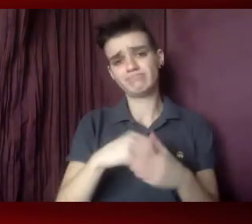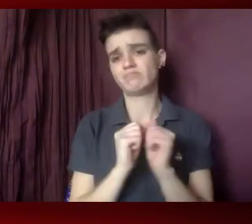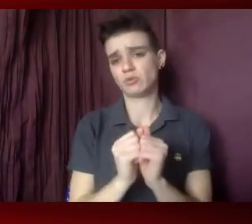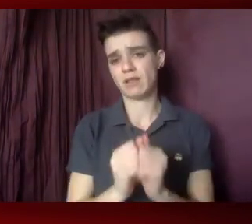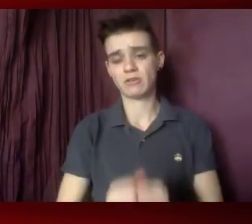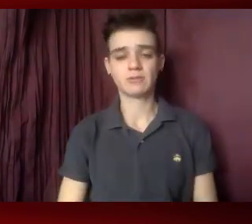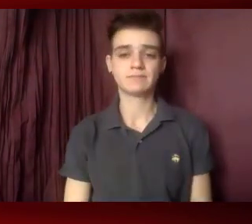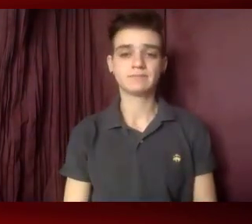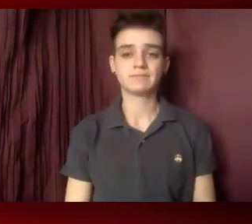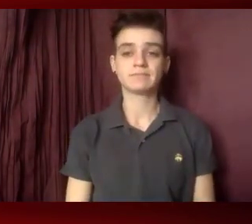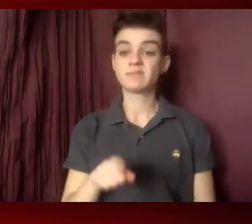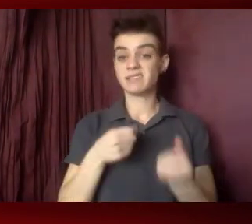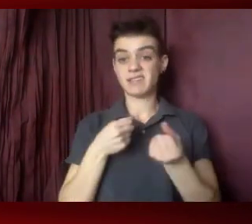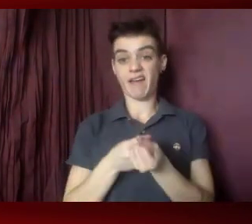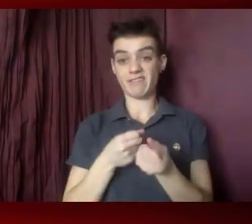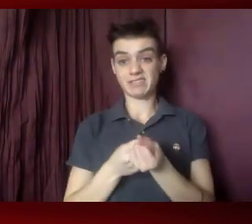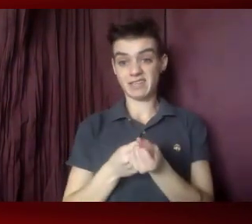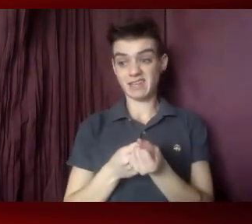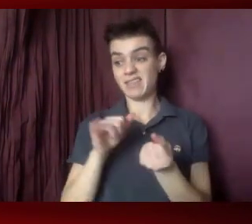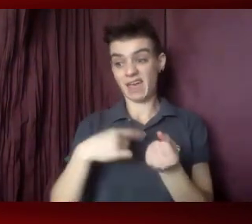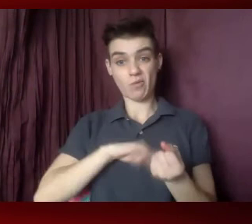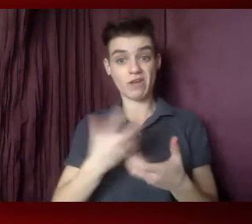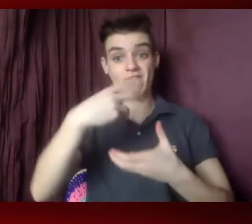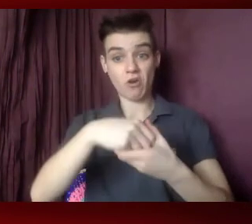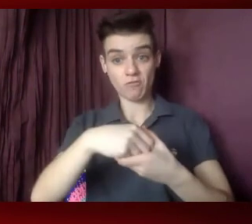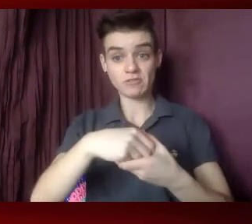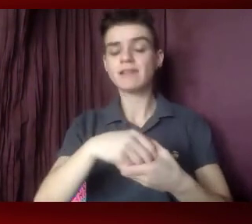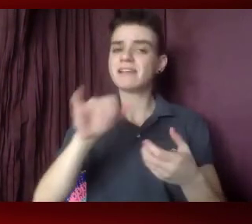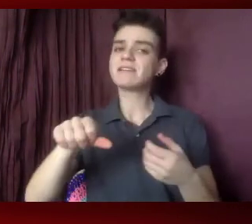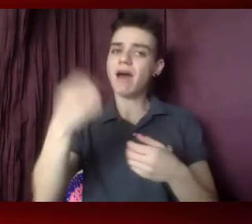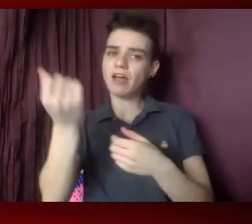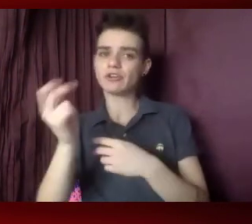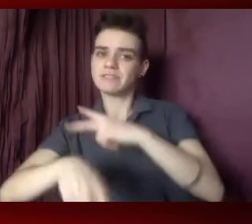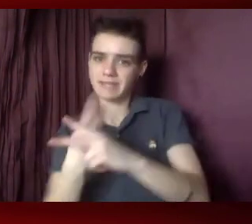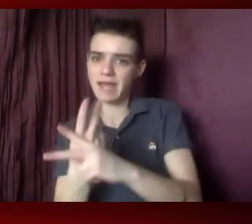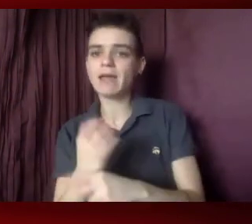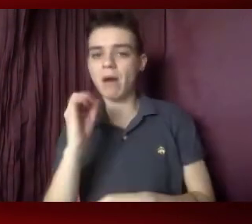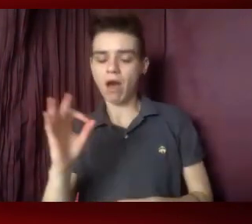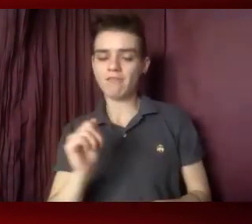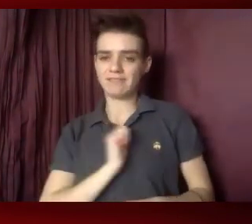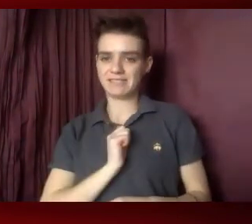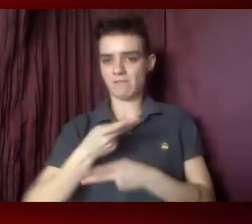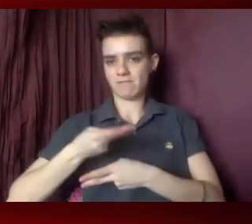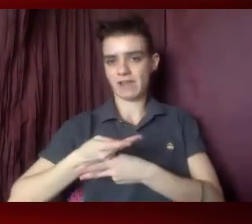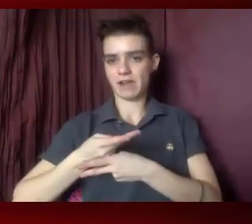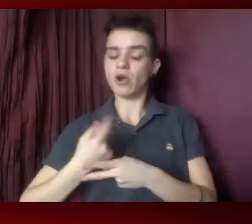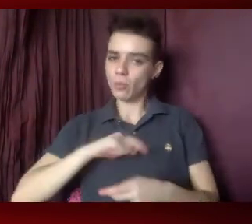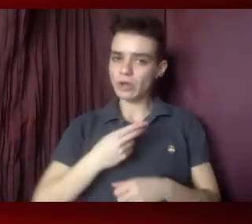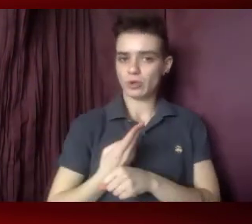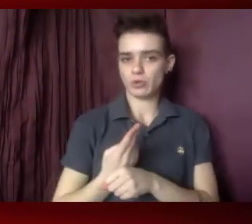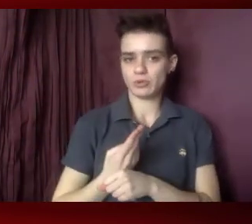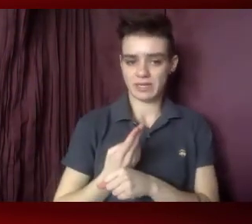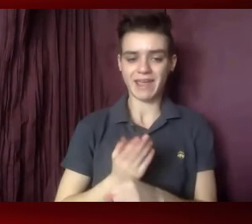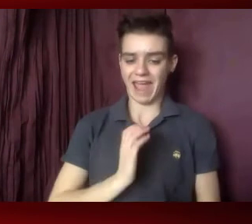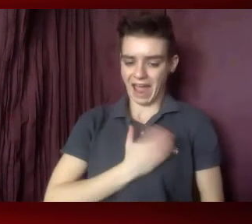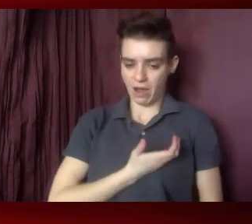This advocacy that we're taking part in over the next few days is another form of self-care. We are utilizing our power of our voice